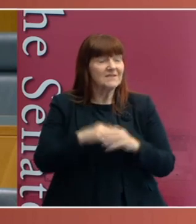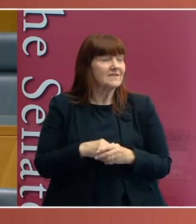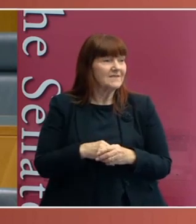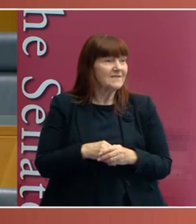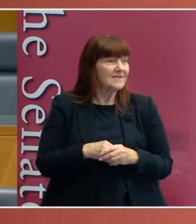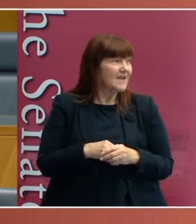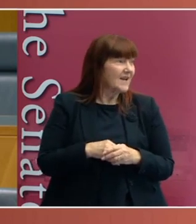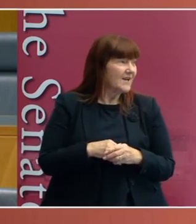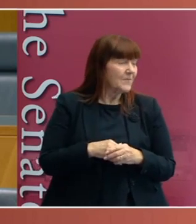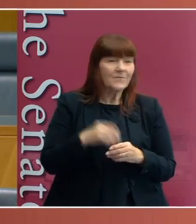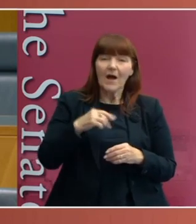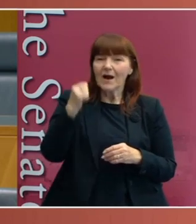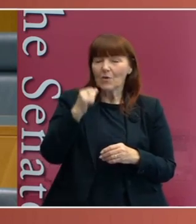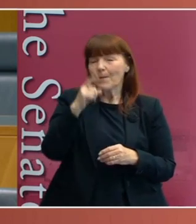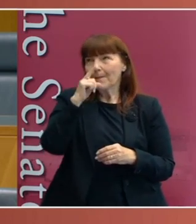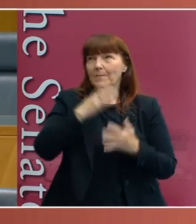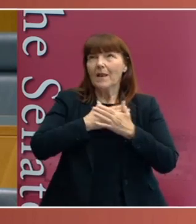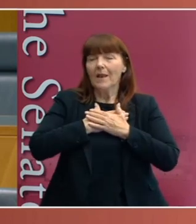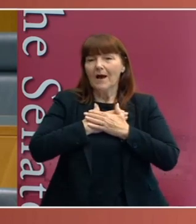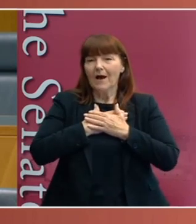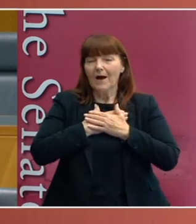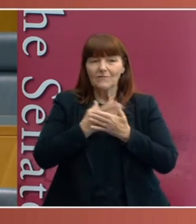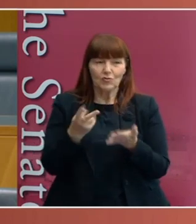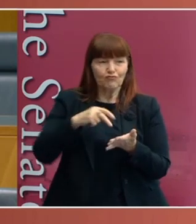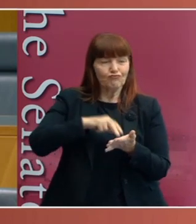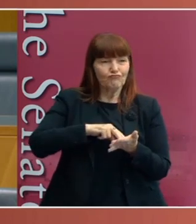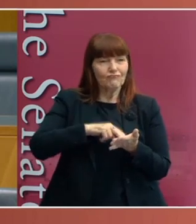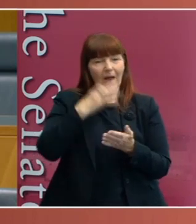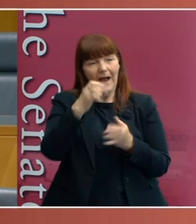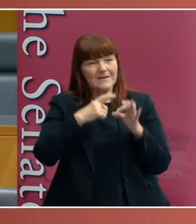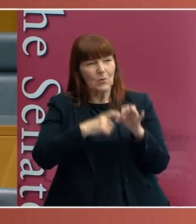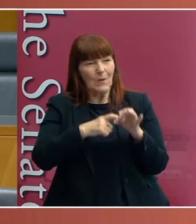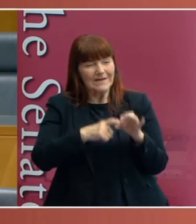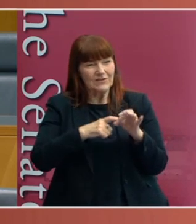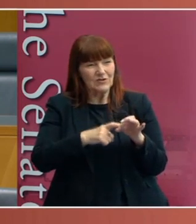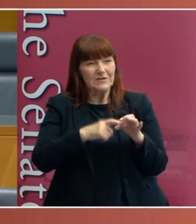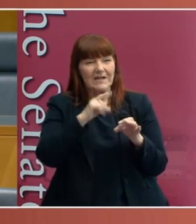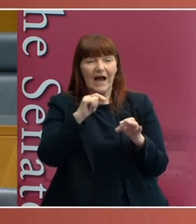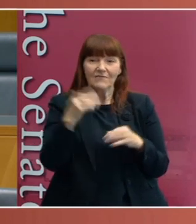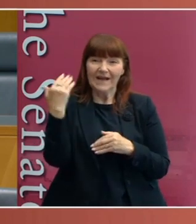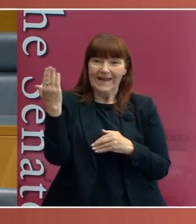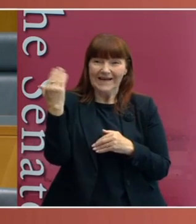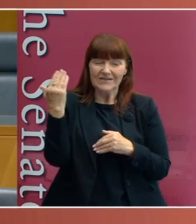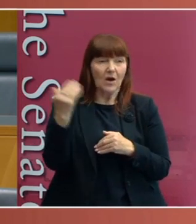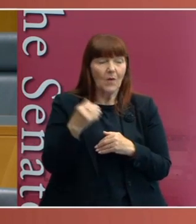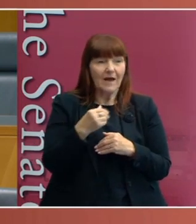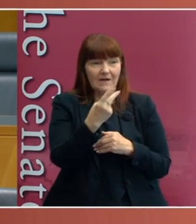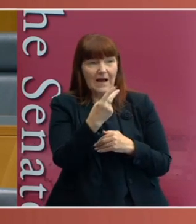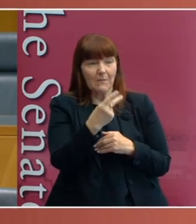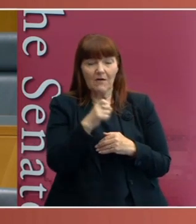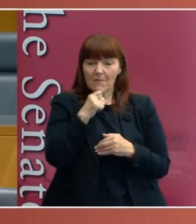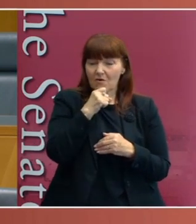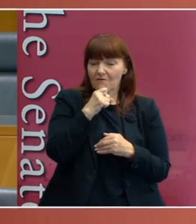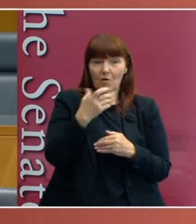people love to ask questions after these lectures, and we have a couple of microphones here, so I will invite